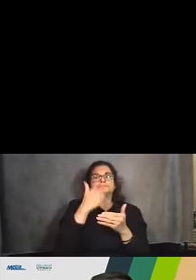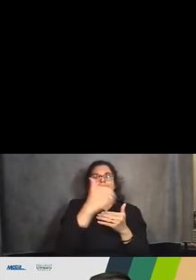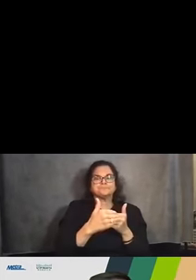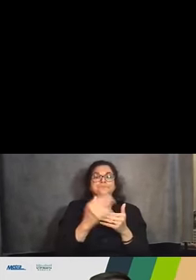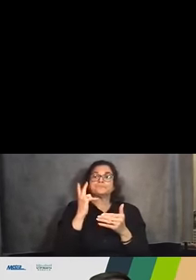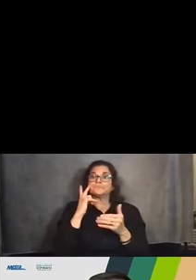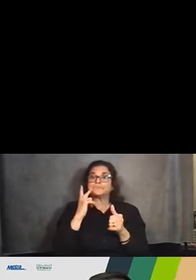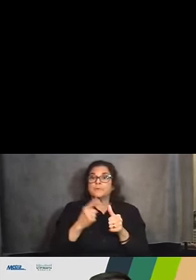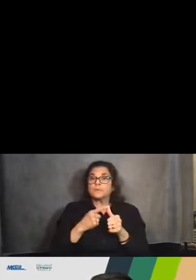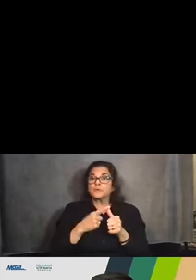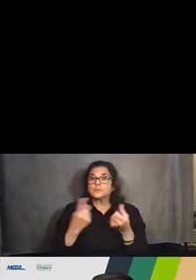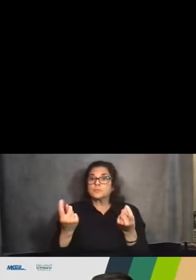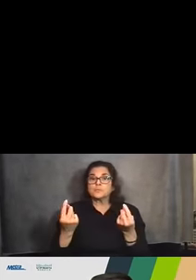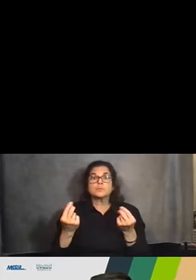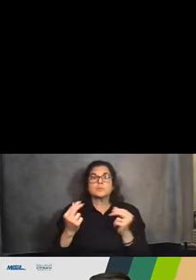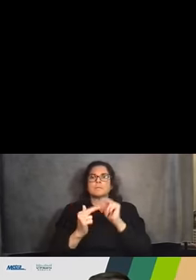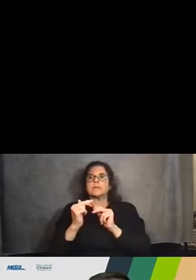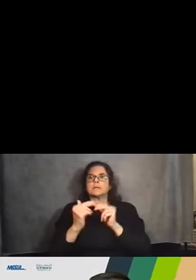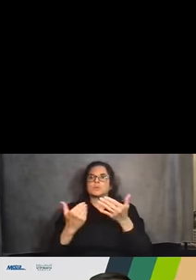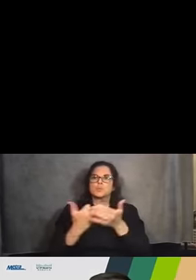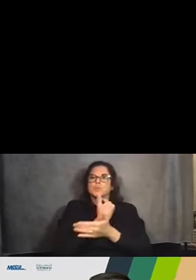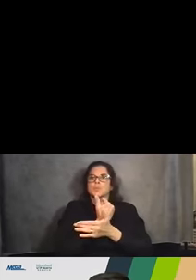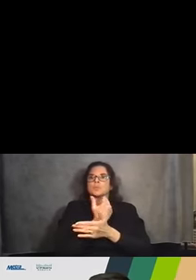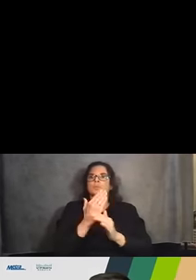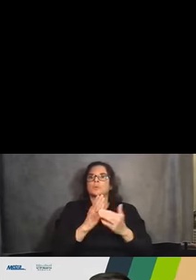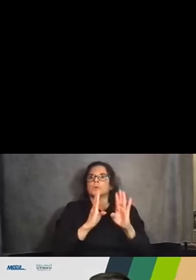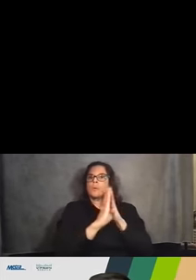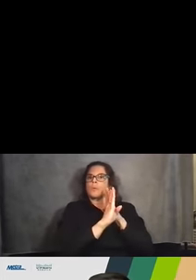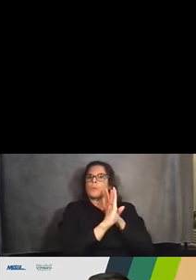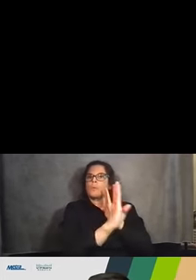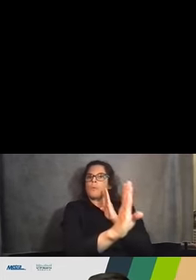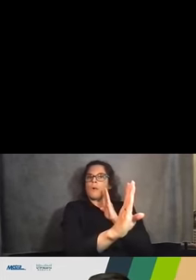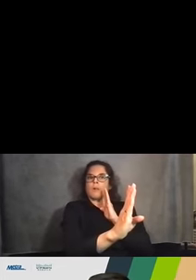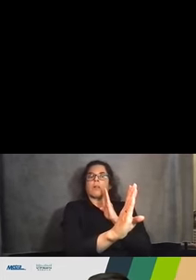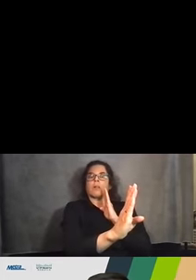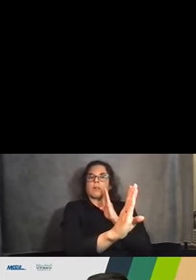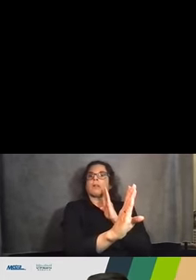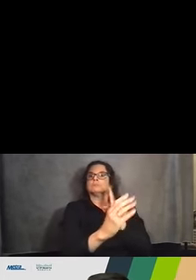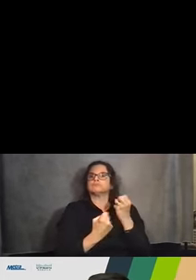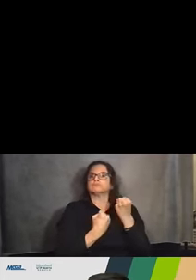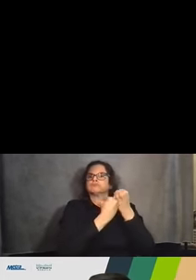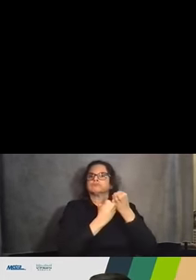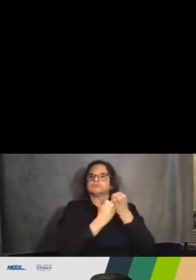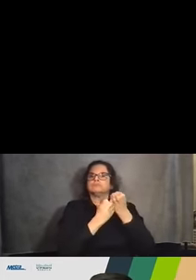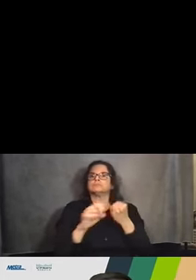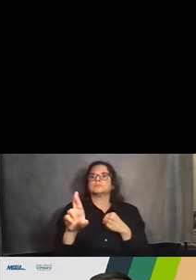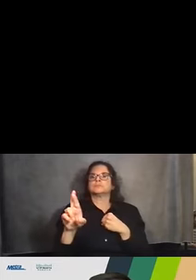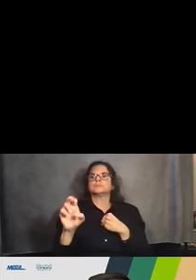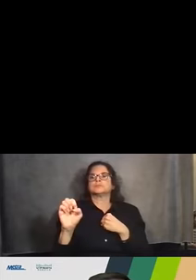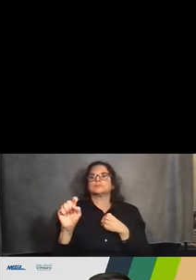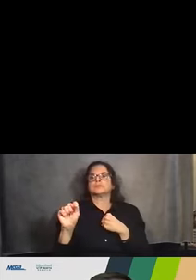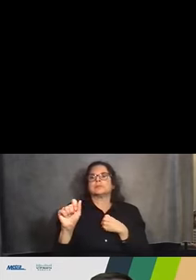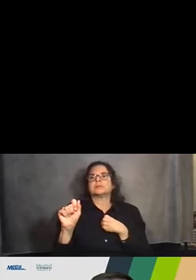stage is to construct a new retaining wall to support the shift of the track for the new northbound track and so you can see that under construction